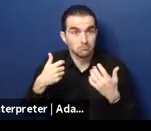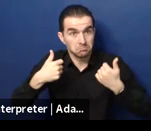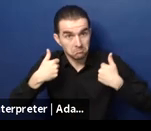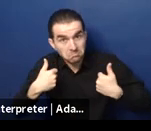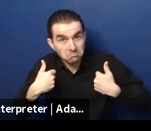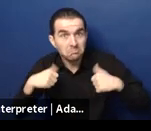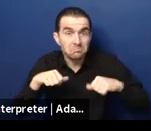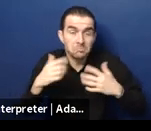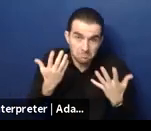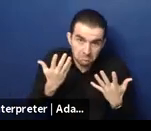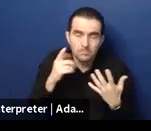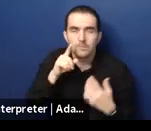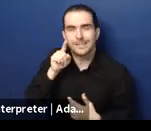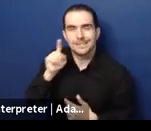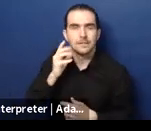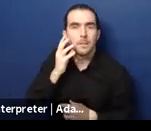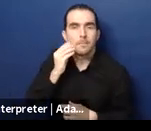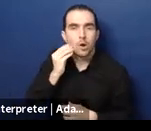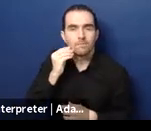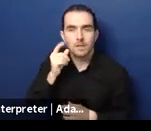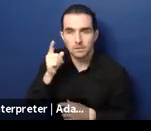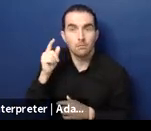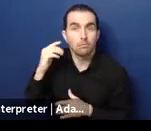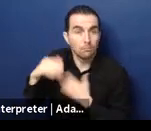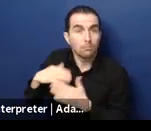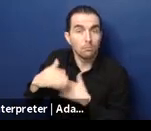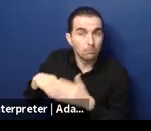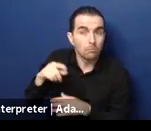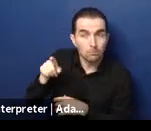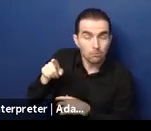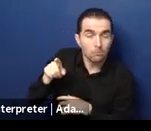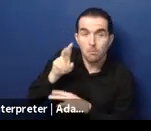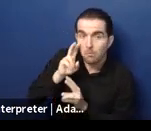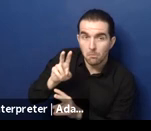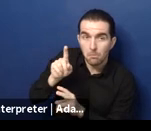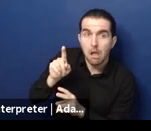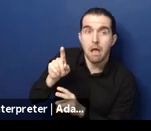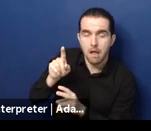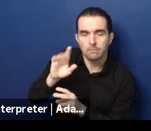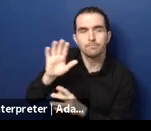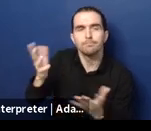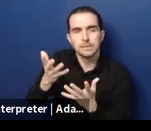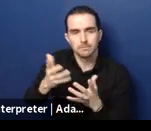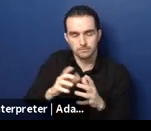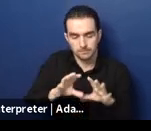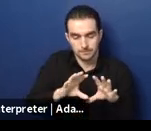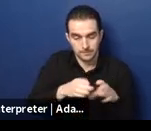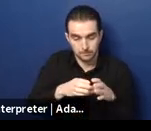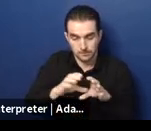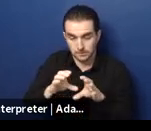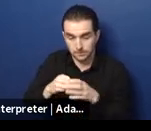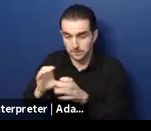the centers in which they're housed, oftentimes in the largest municipalities. Personal assistance, support services for inclusive